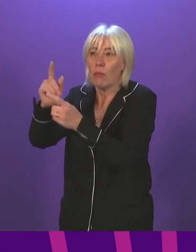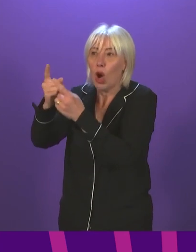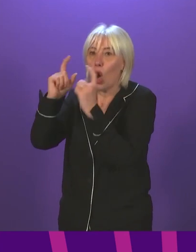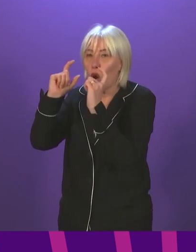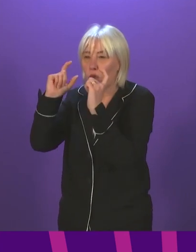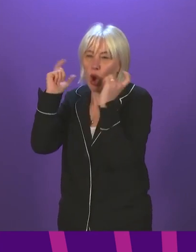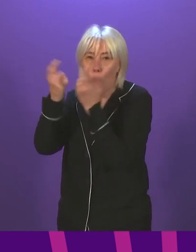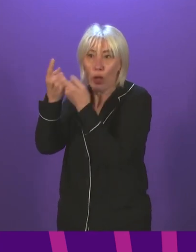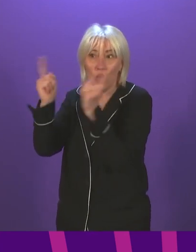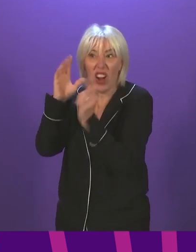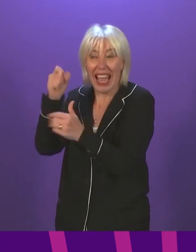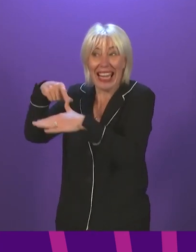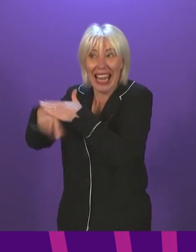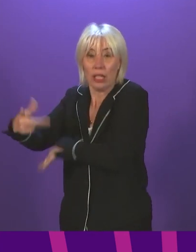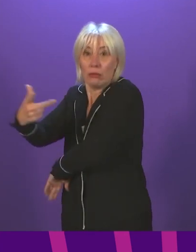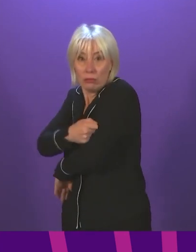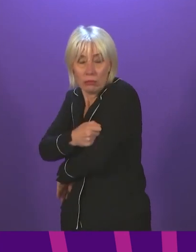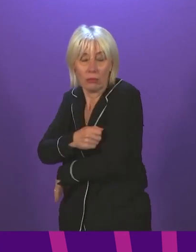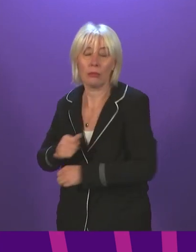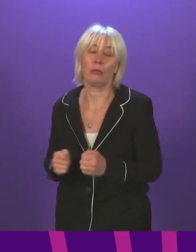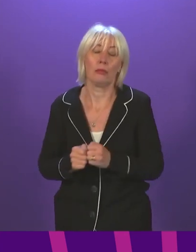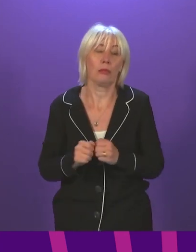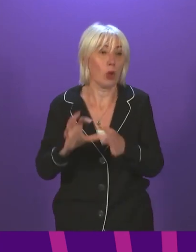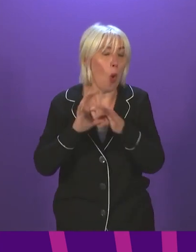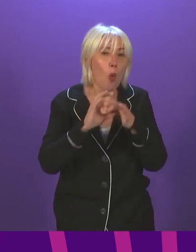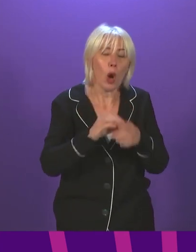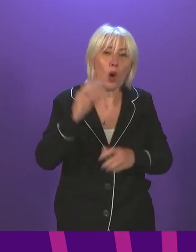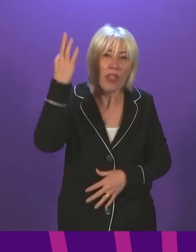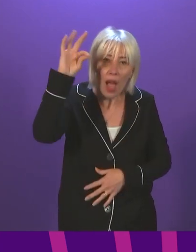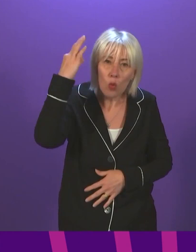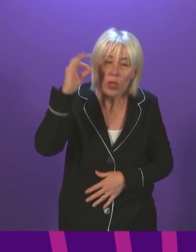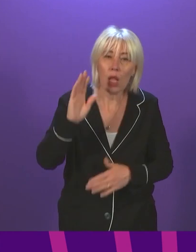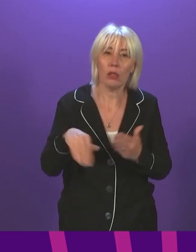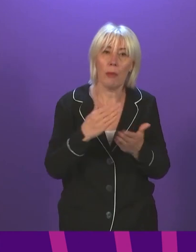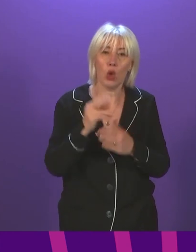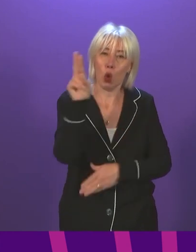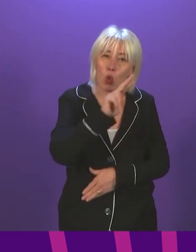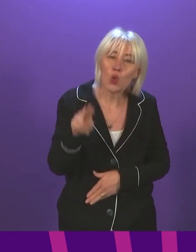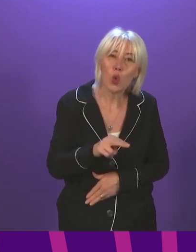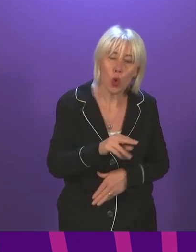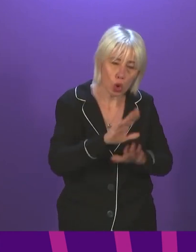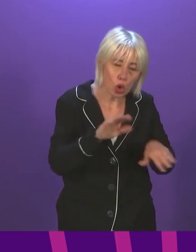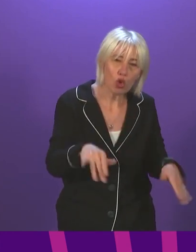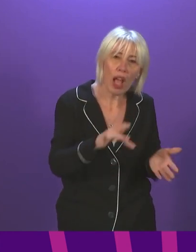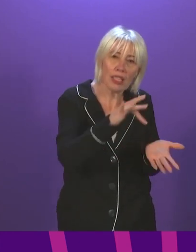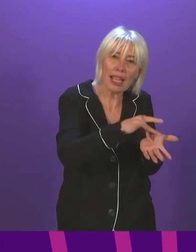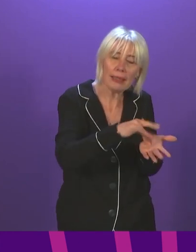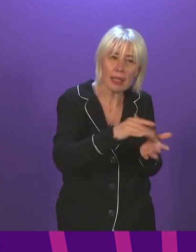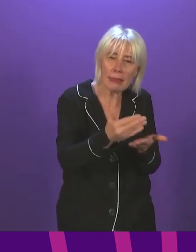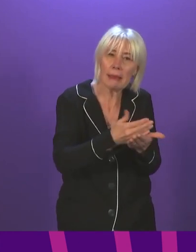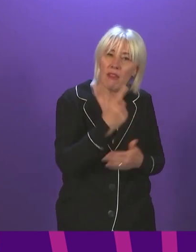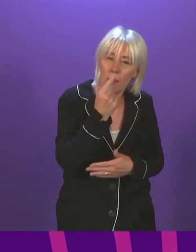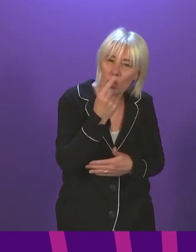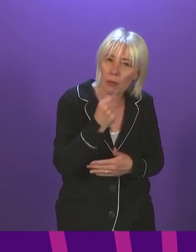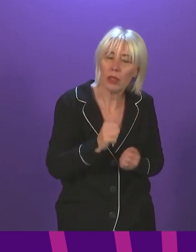We are also continuing to work with local authorities to make schools and childcare centres as safe as possible, for example, through support for the